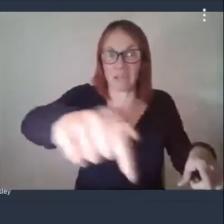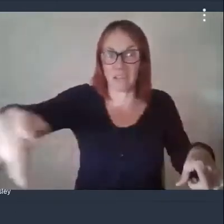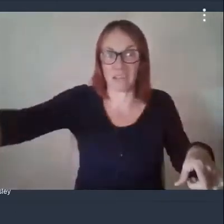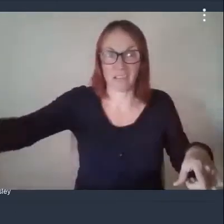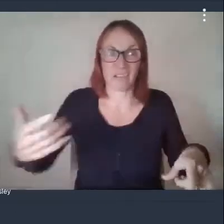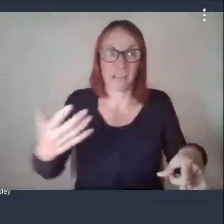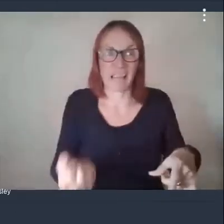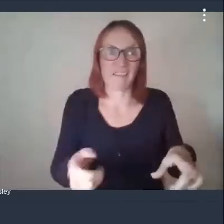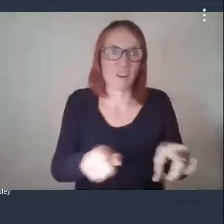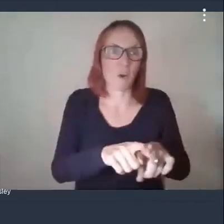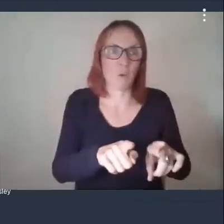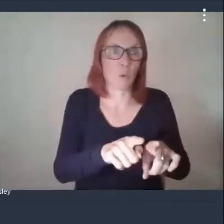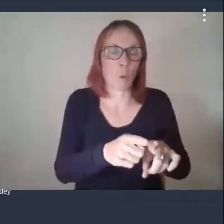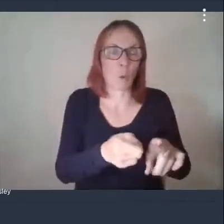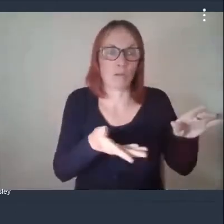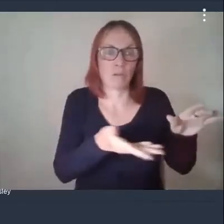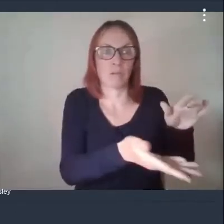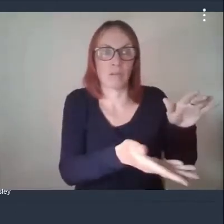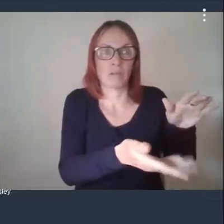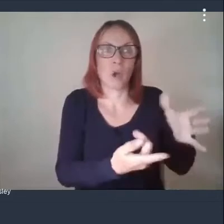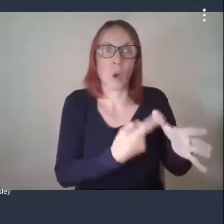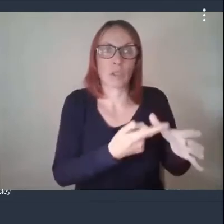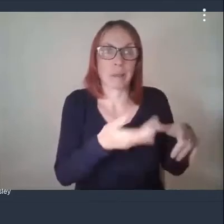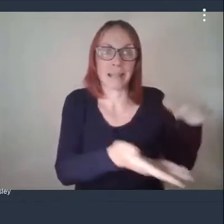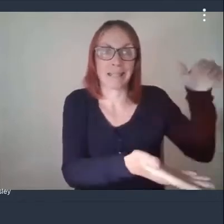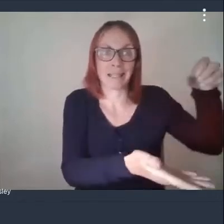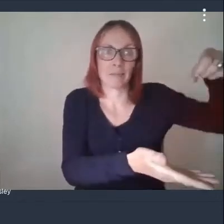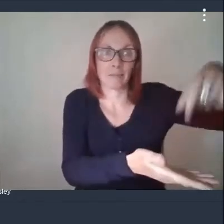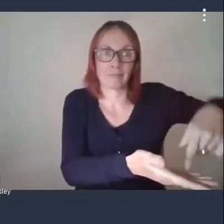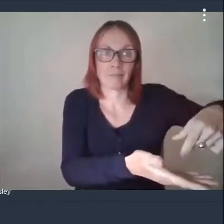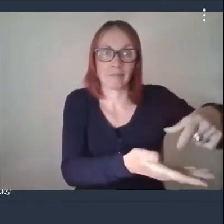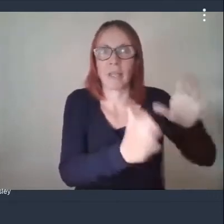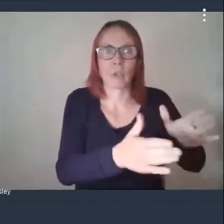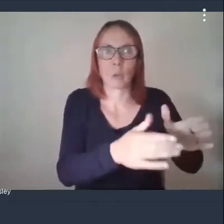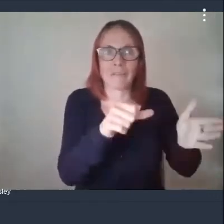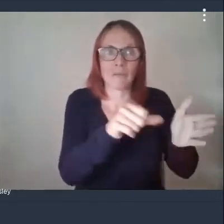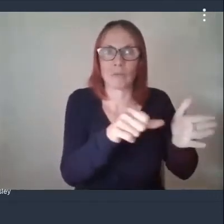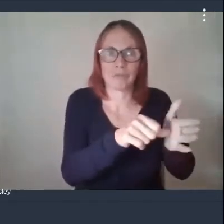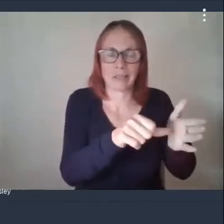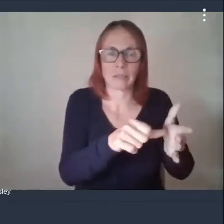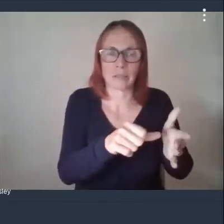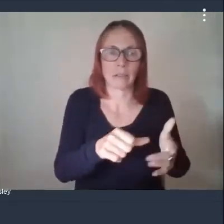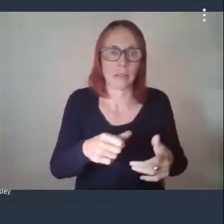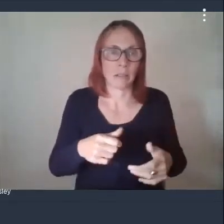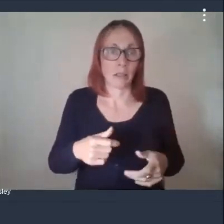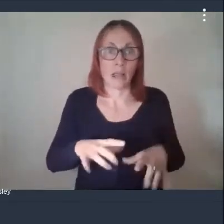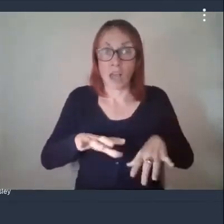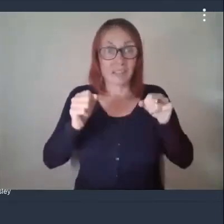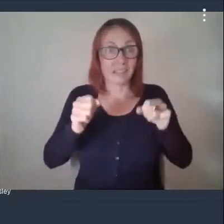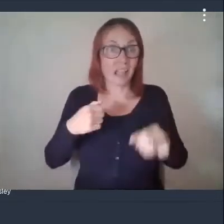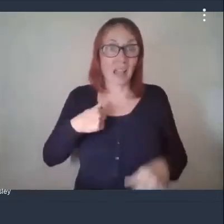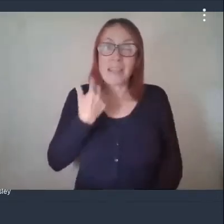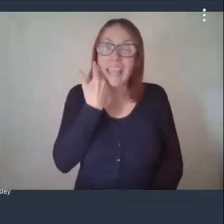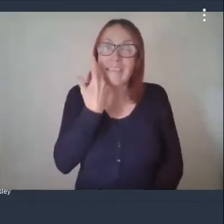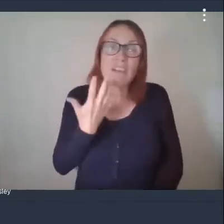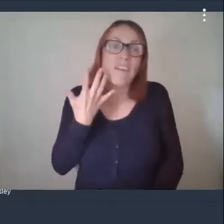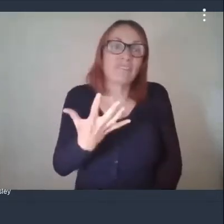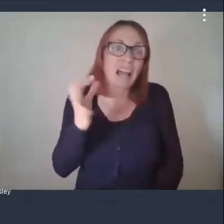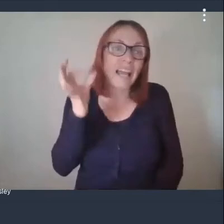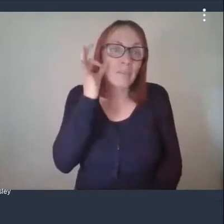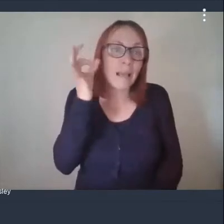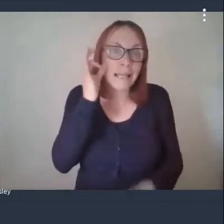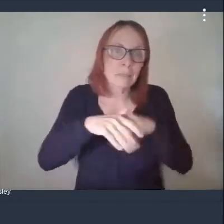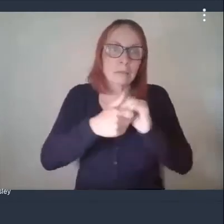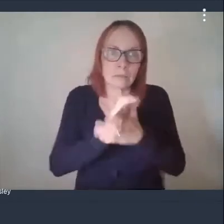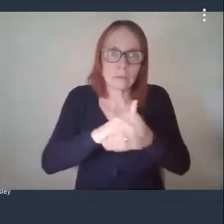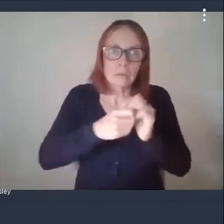um and at the start of this you know every five minutes i was sanitizing my hands but now i've